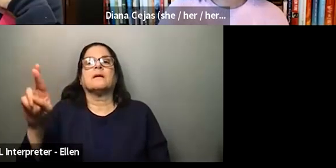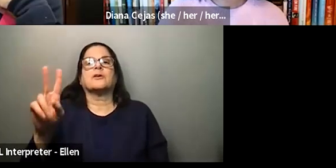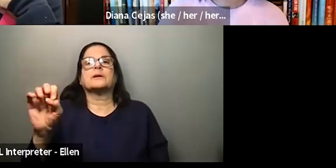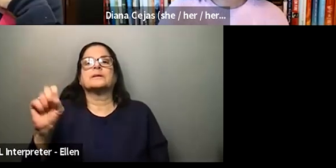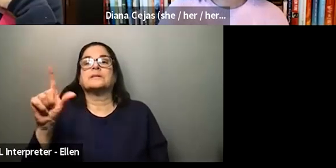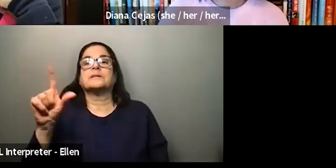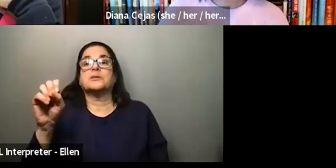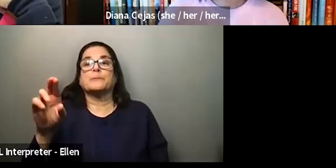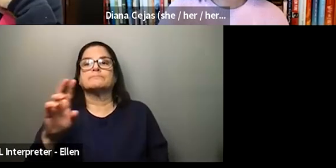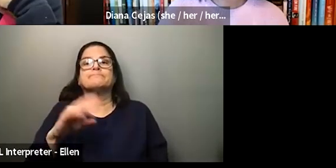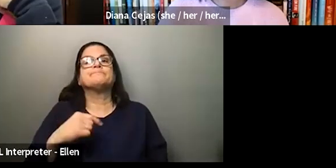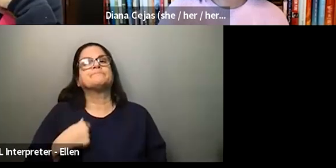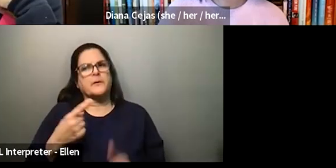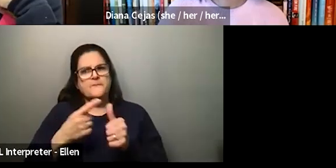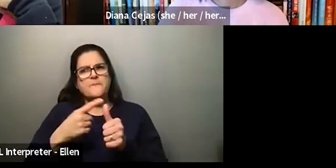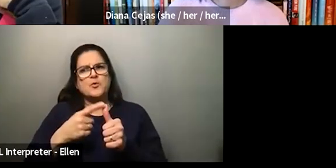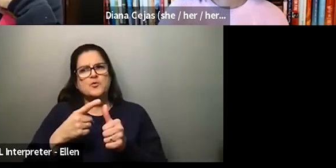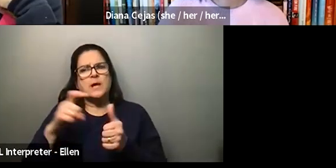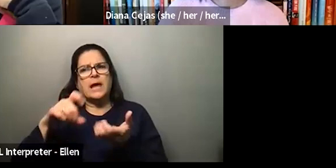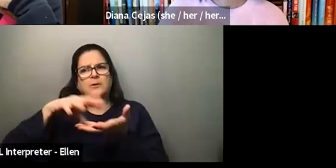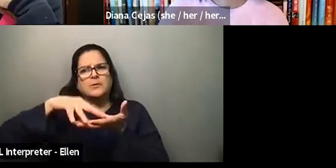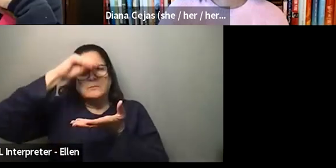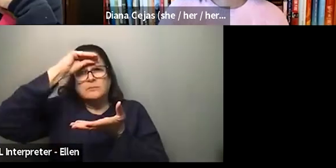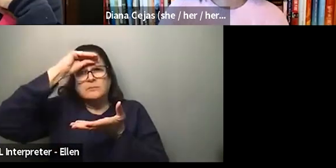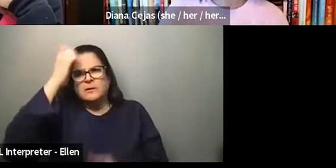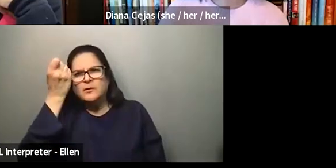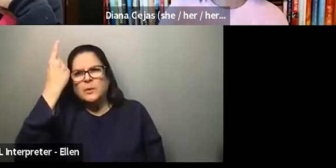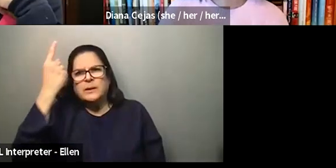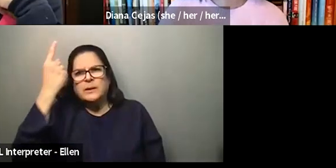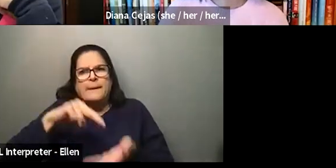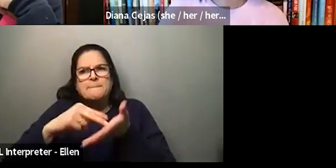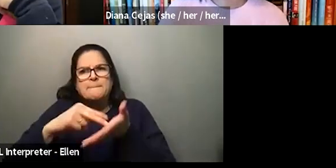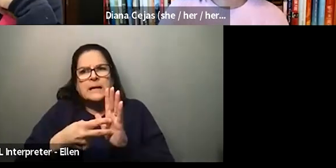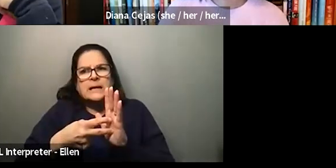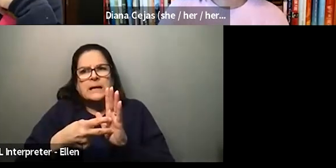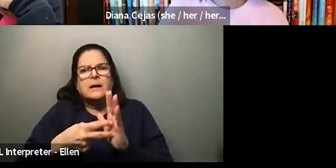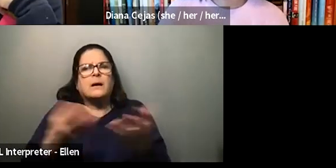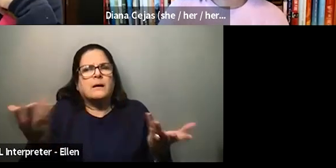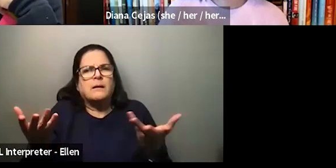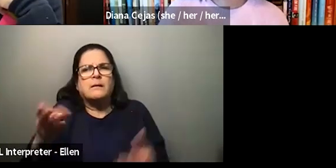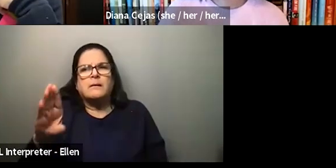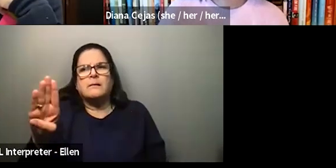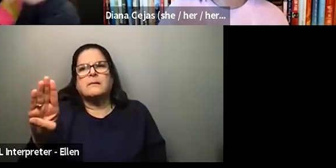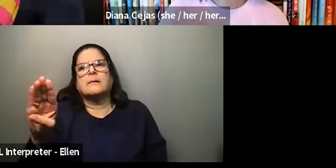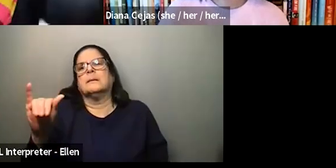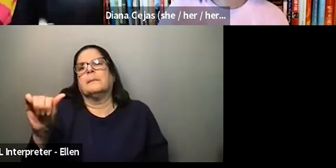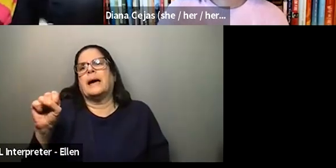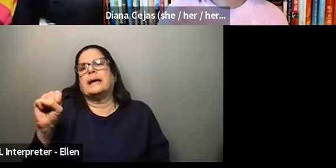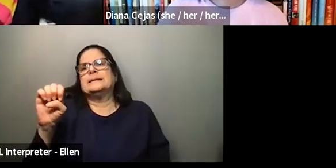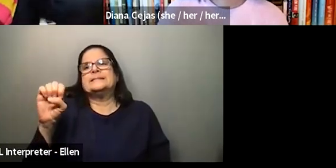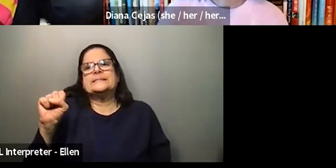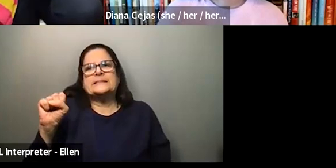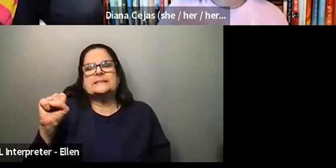what we all mean by these biases. And I, and I learned this by starting to talk